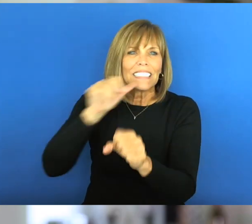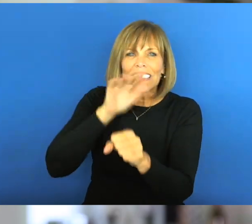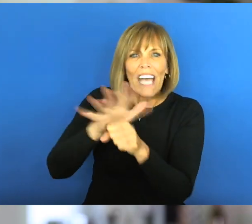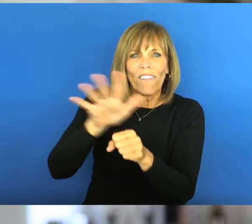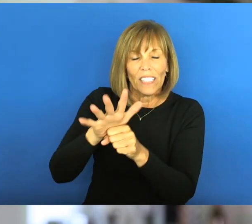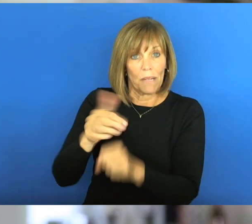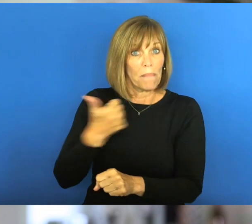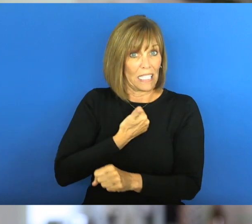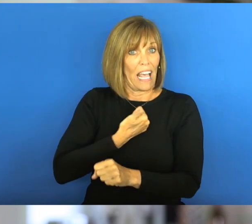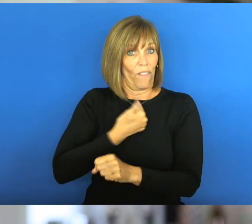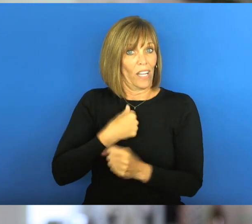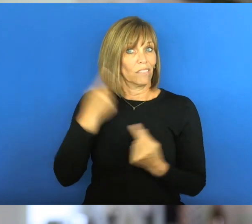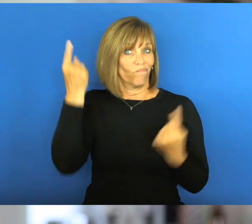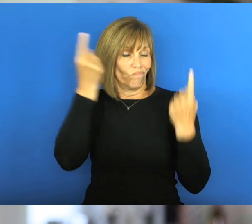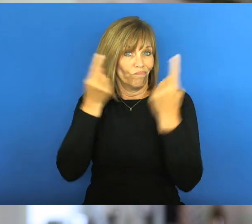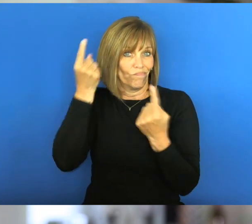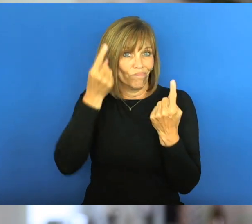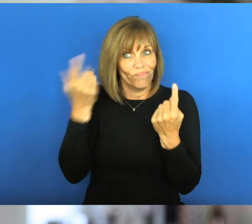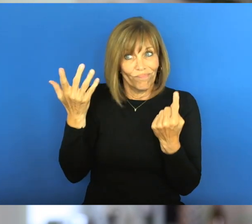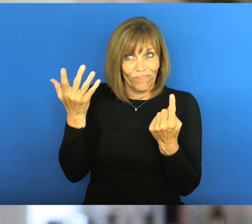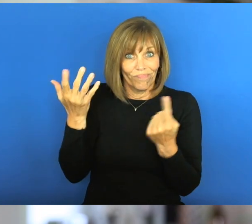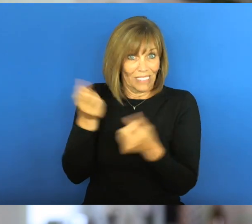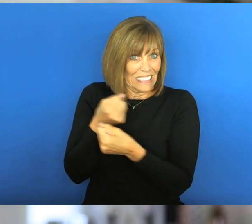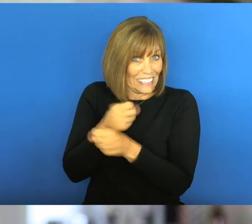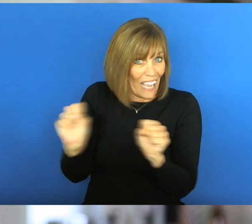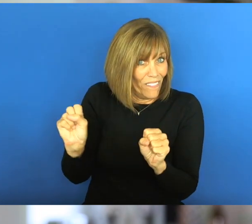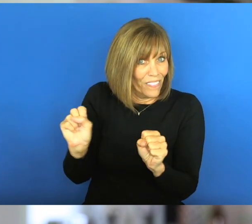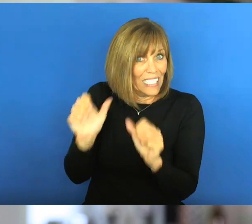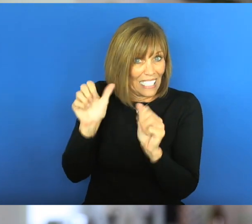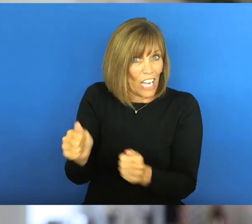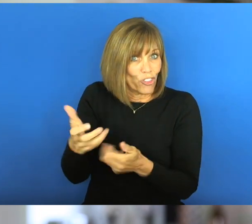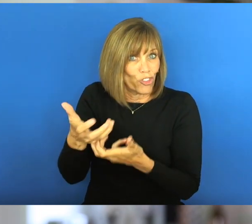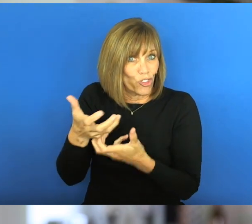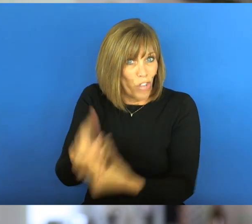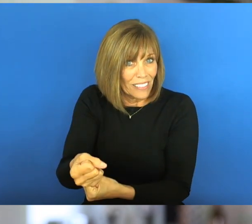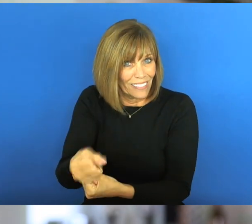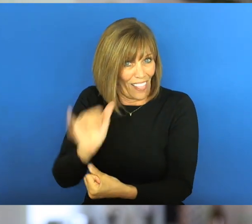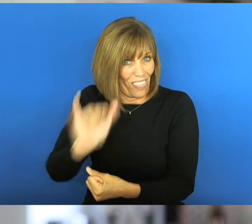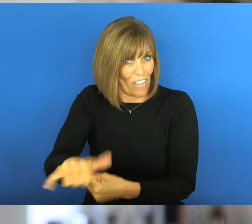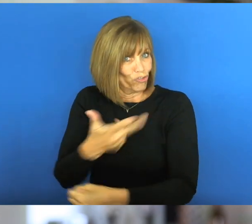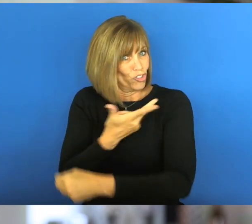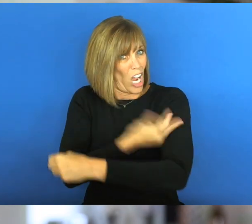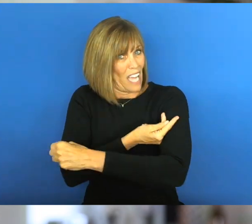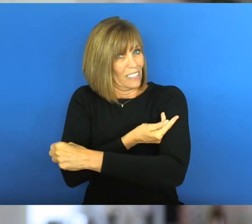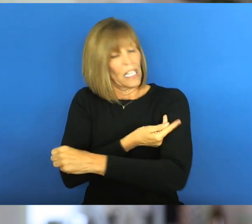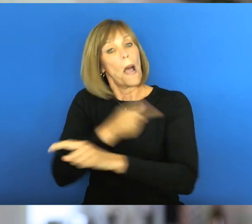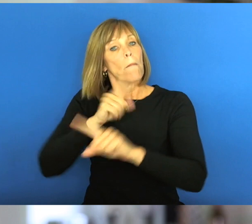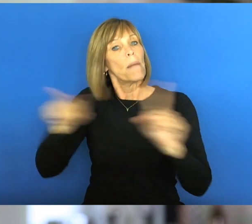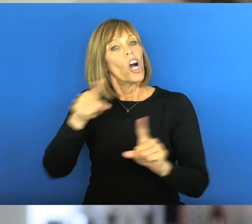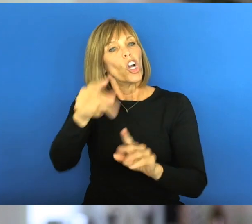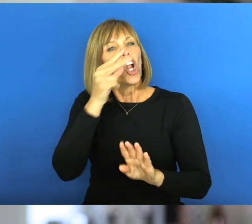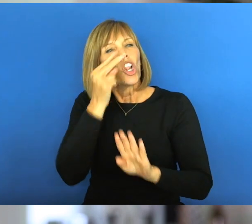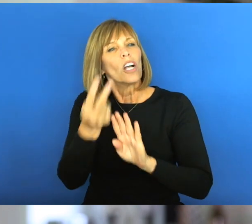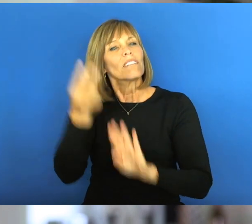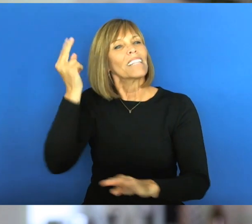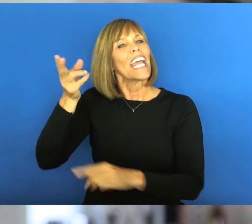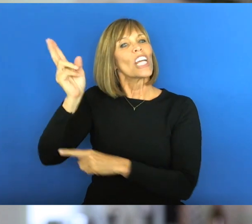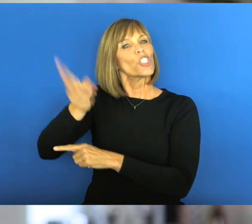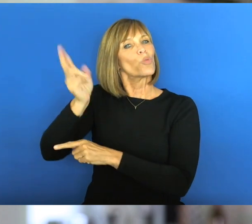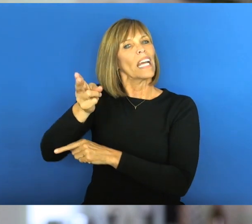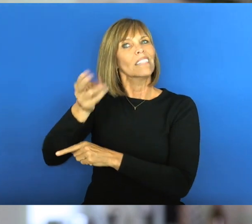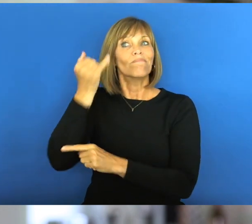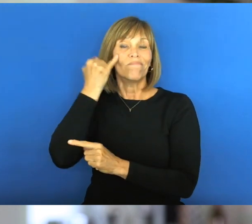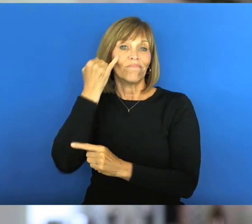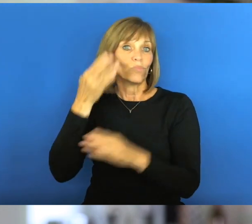for myself you know you kind of wonder those things too like is this going to be a safe thing to do but if you look back through